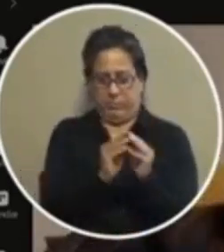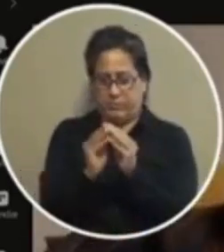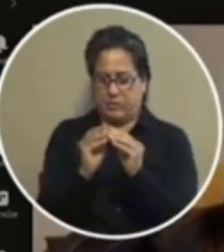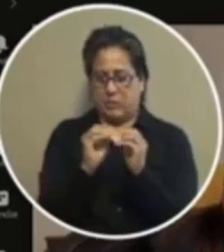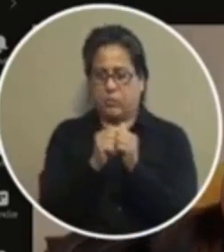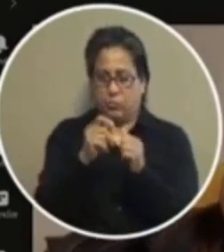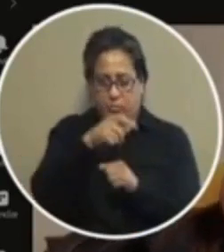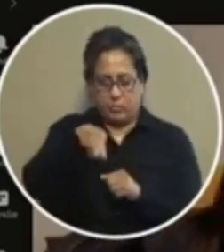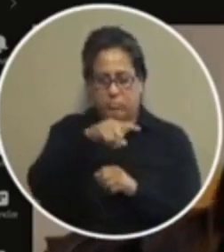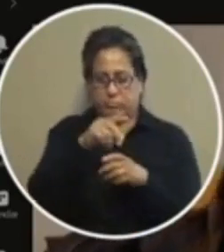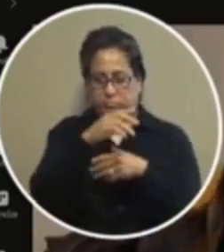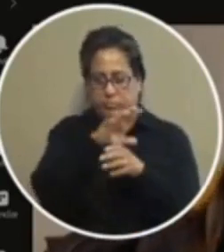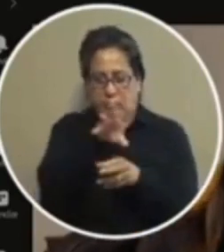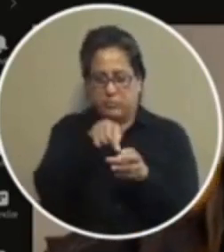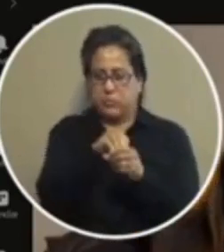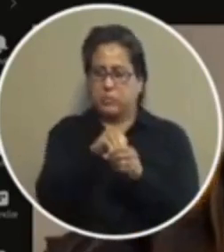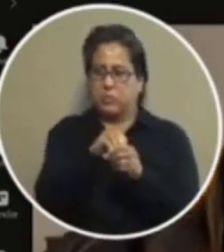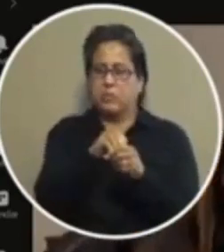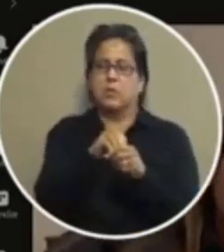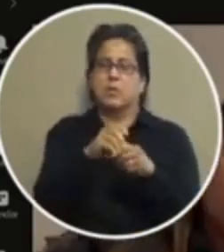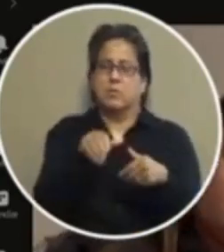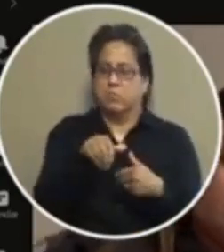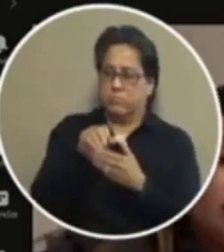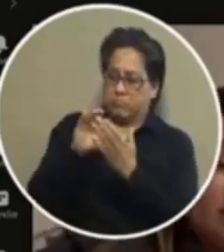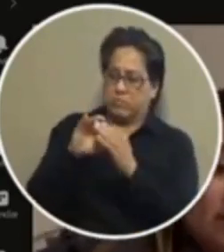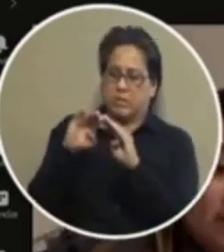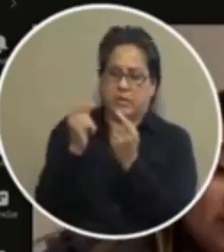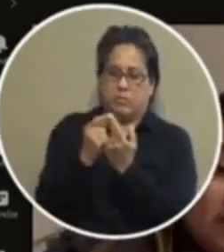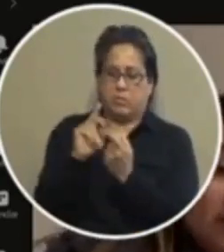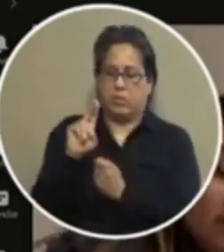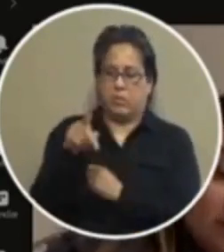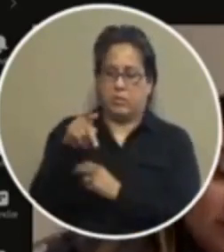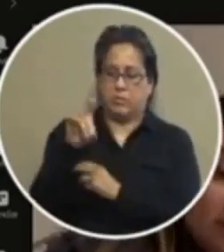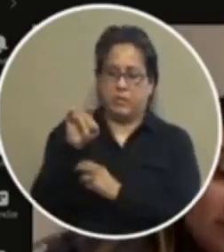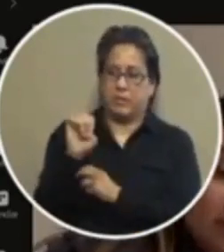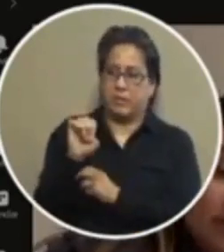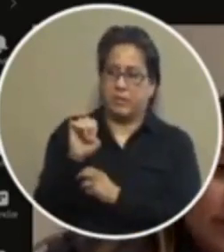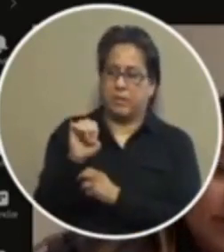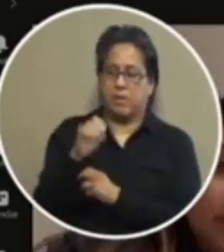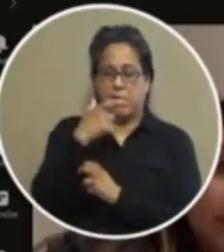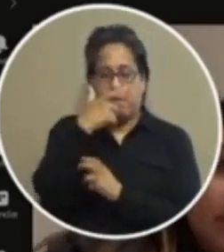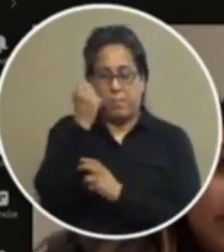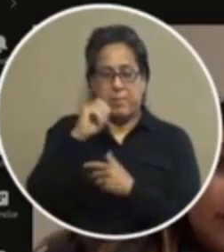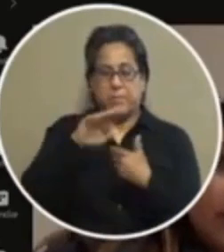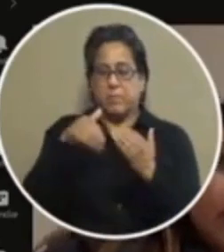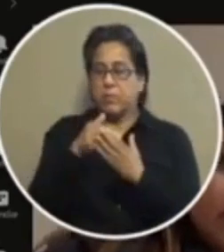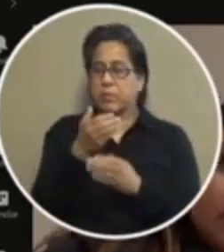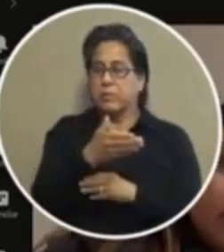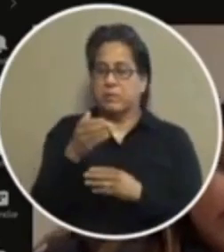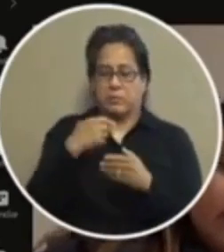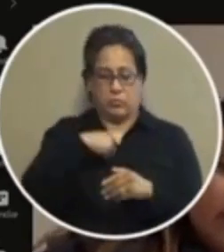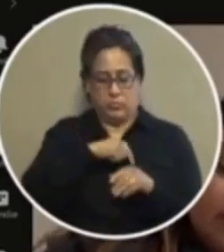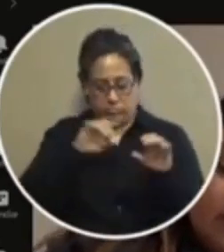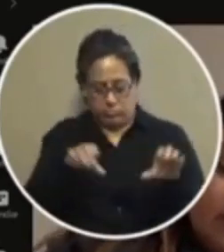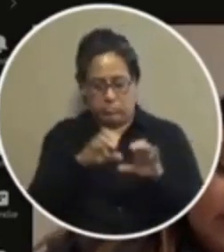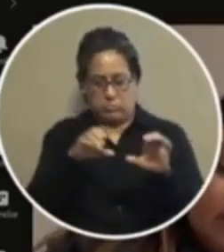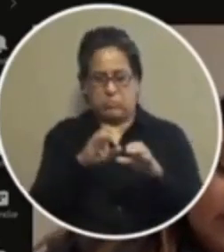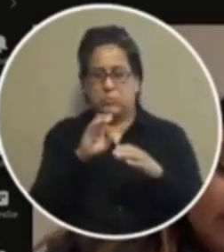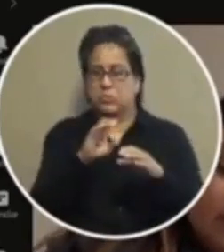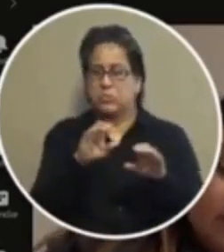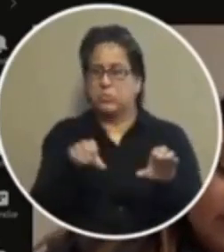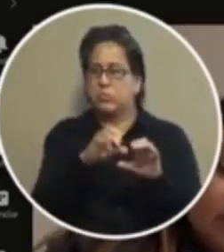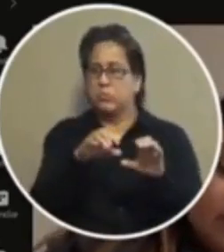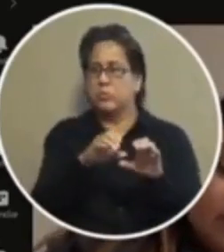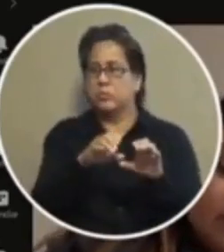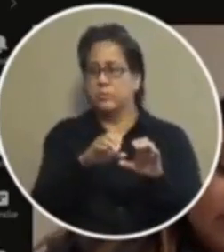and come back and and and give updates to the city council um because of all the things that we've been busy doing over